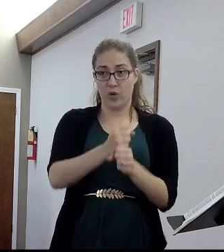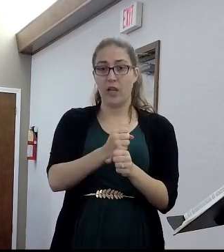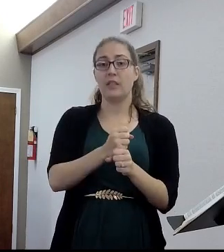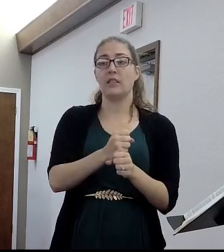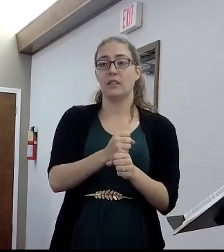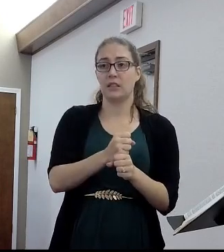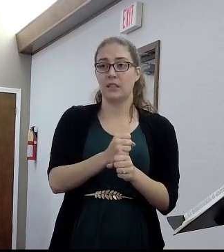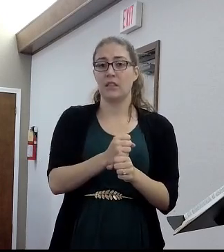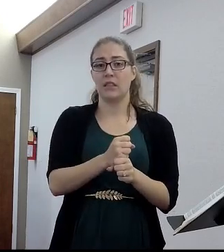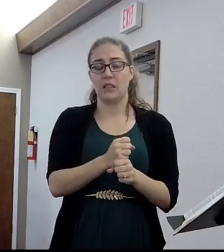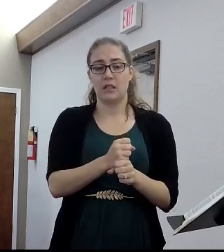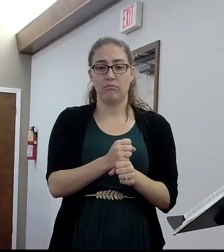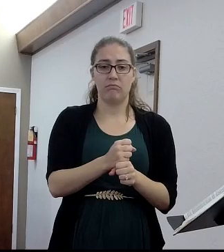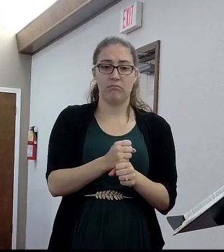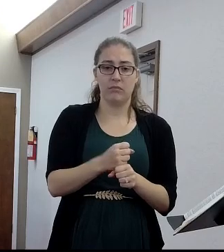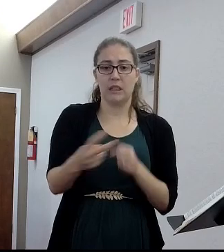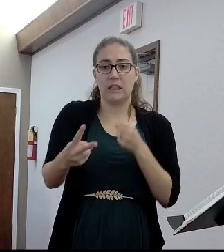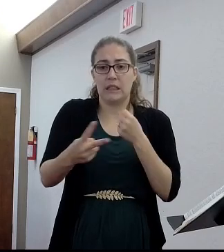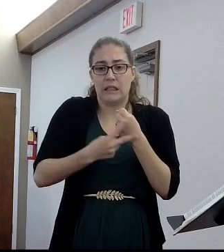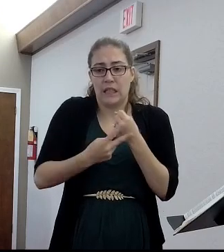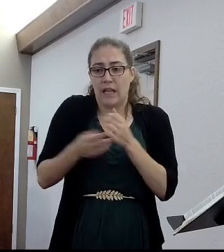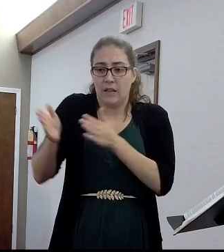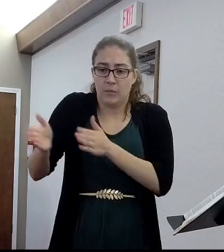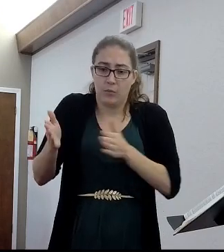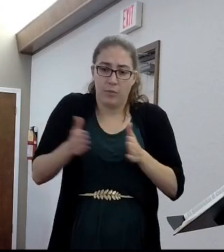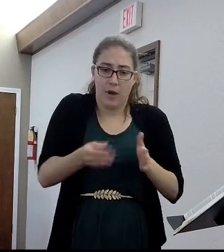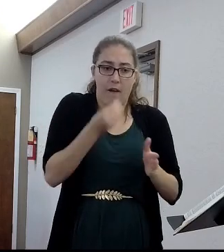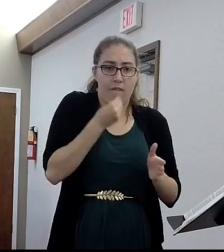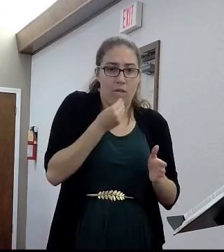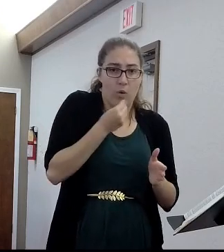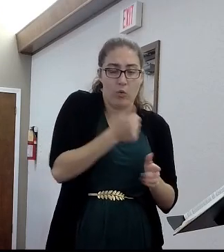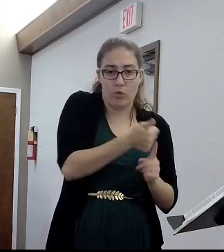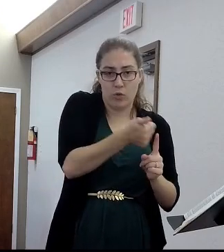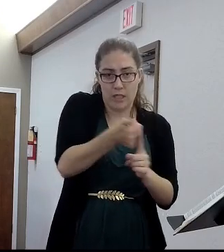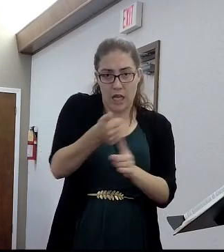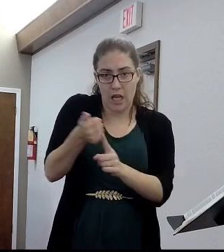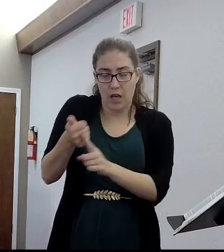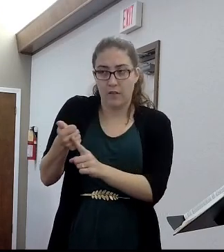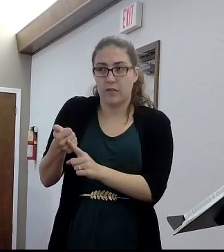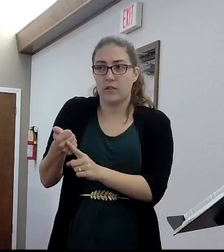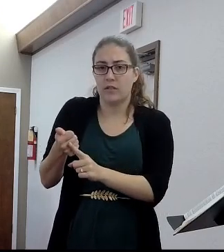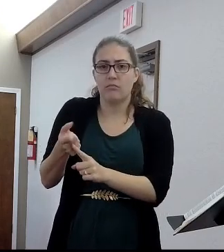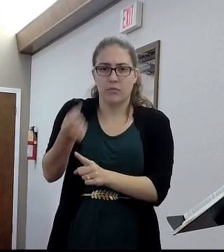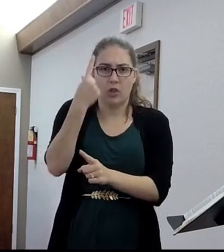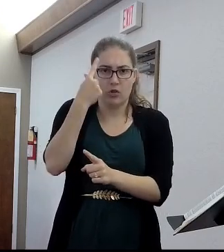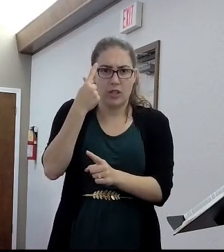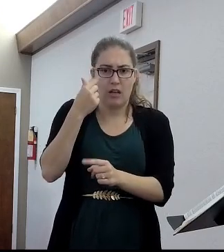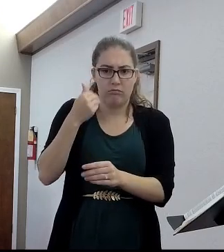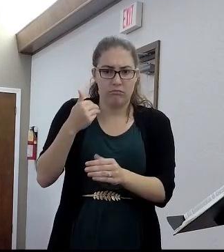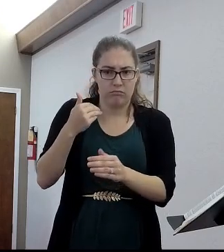up food restores and putting, I mean, I'm tracking here with the intent of Hebrews,